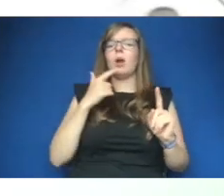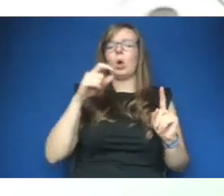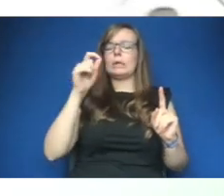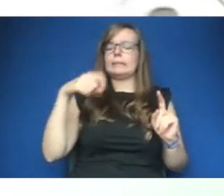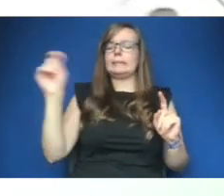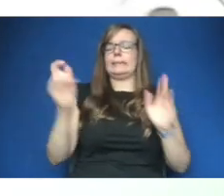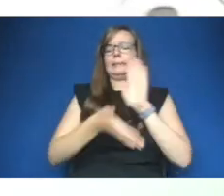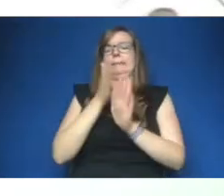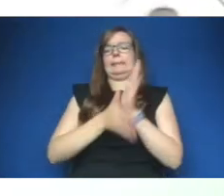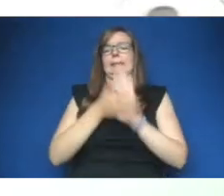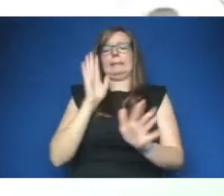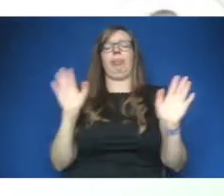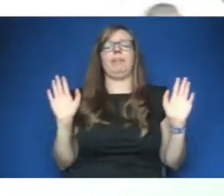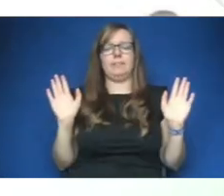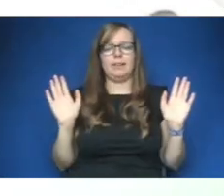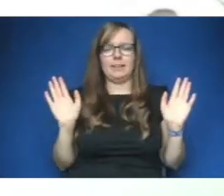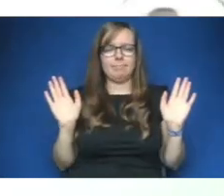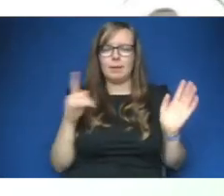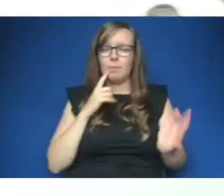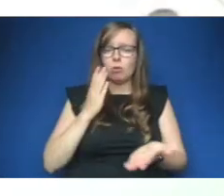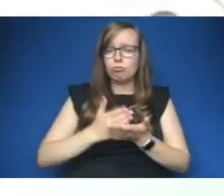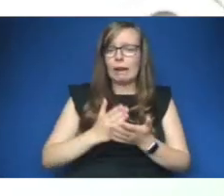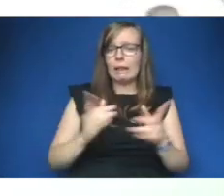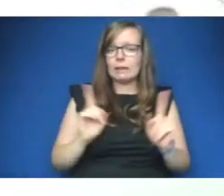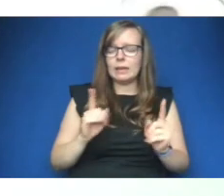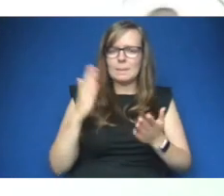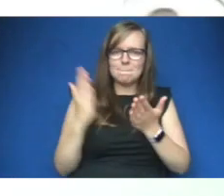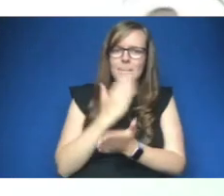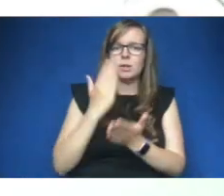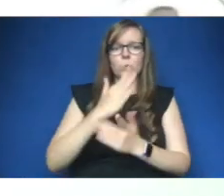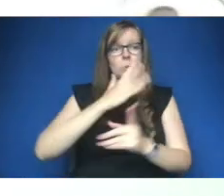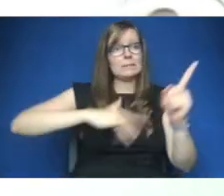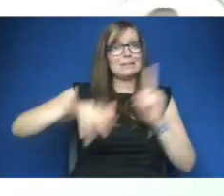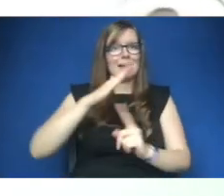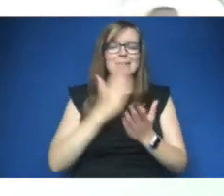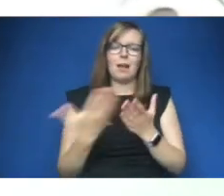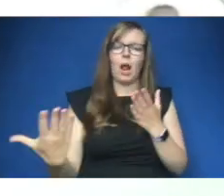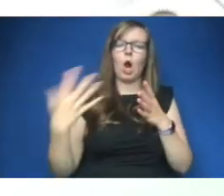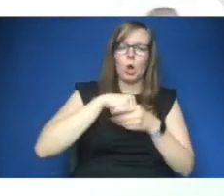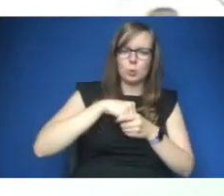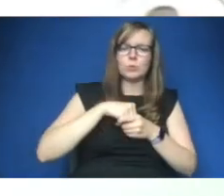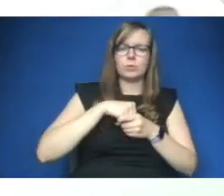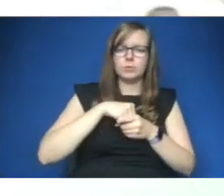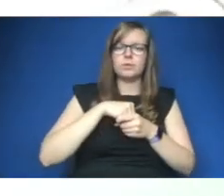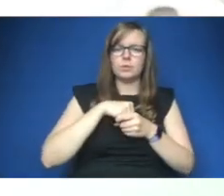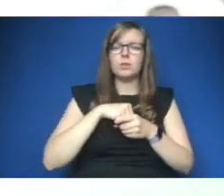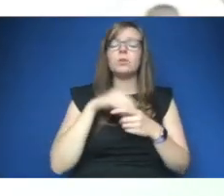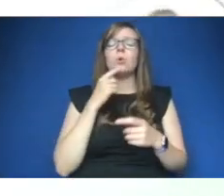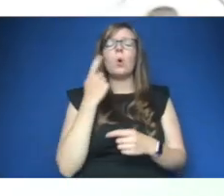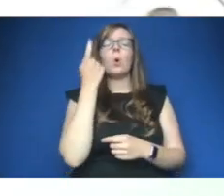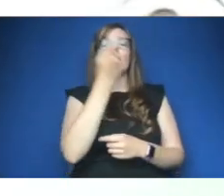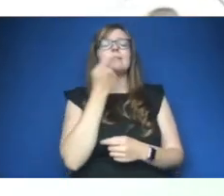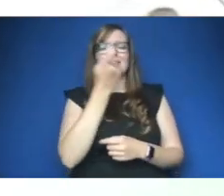people and i think it's really about making sure that we have an inclusive society right so consideration must be given to both